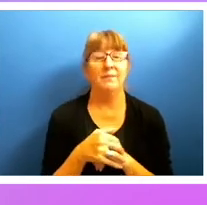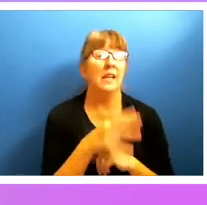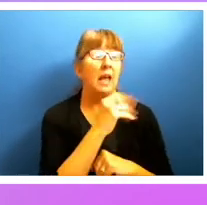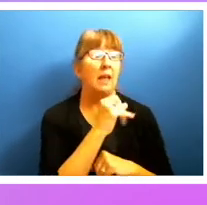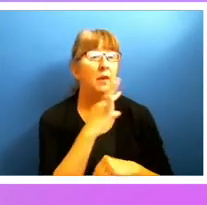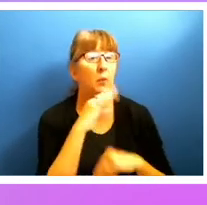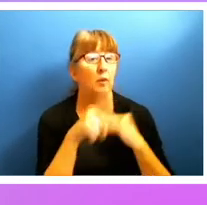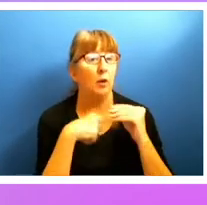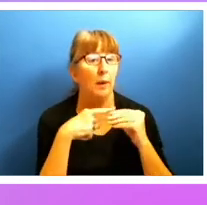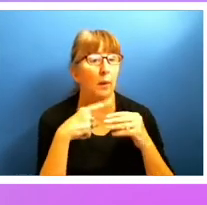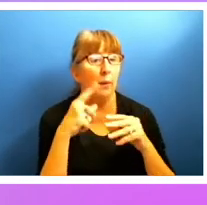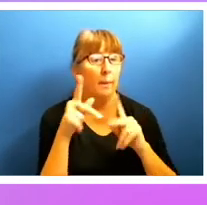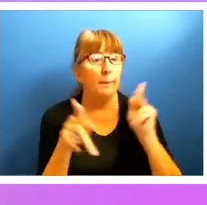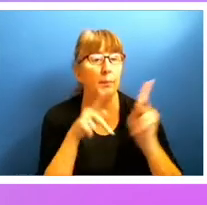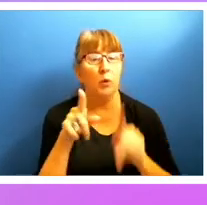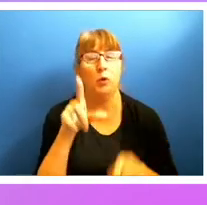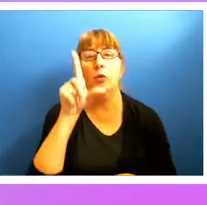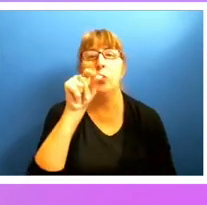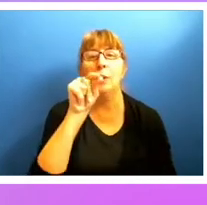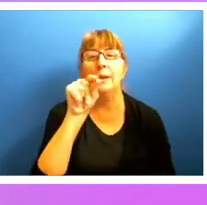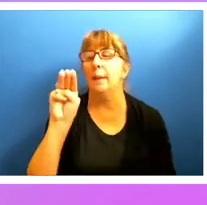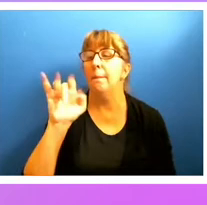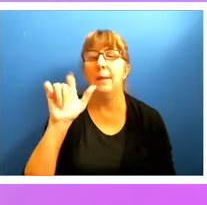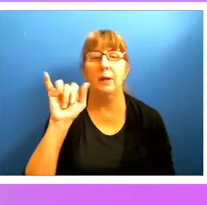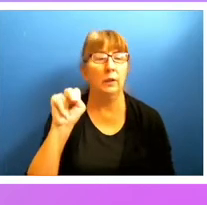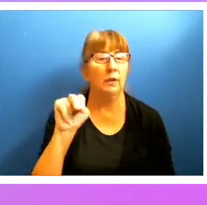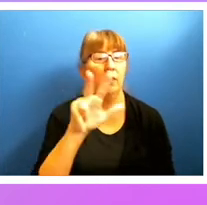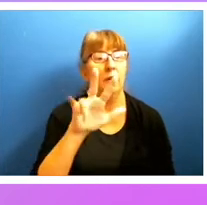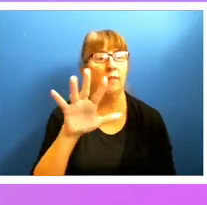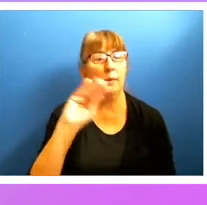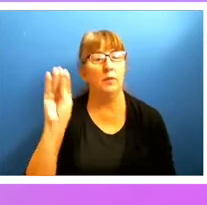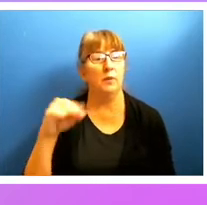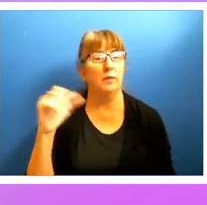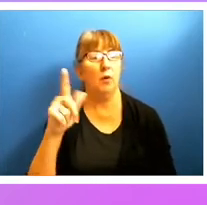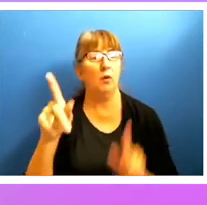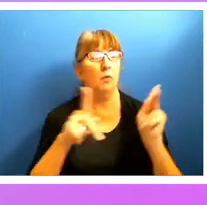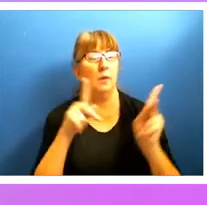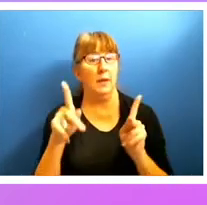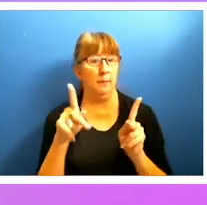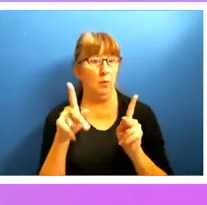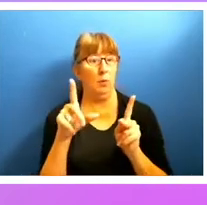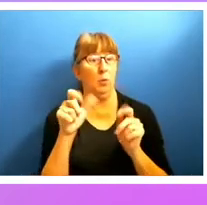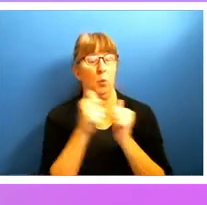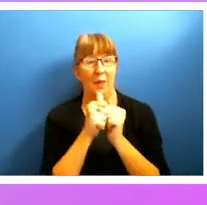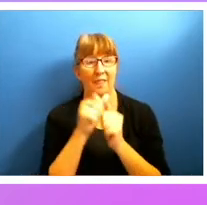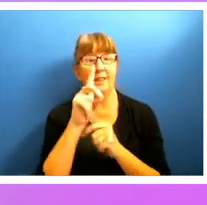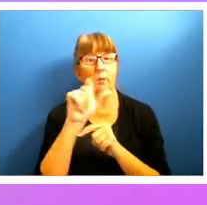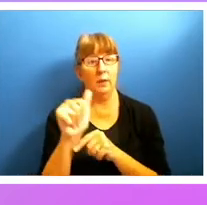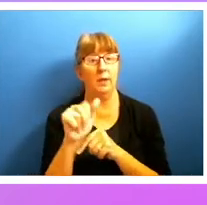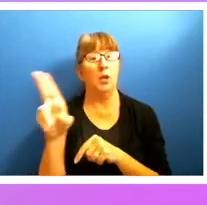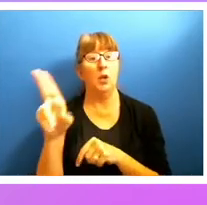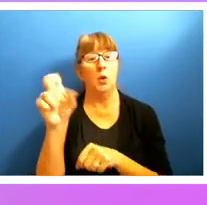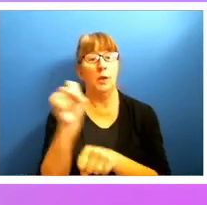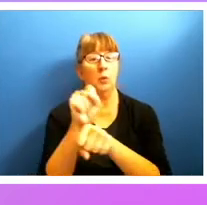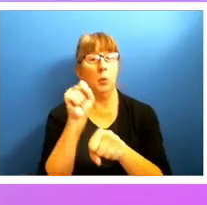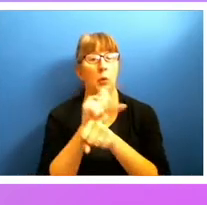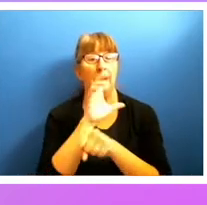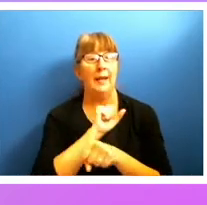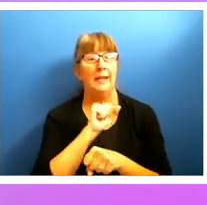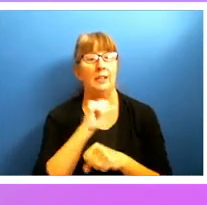talk about the people, so 20 million, 35% of all people with disabilities, U.S. working age, again, adults age 16 to 64.